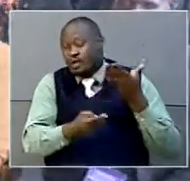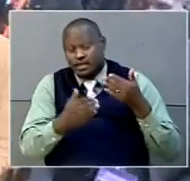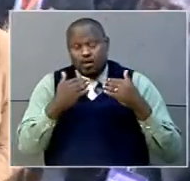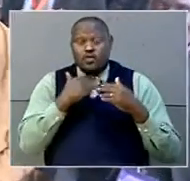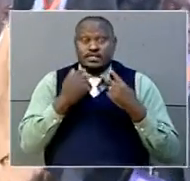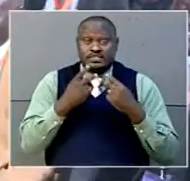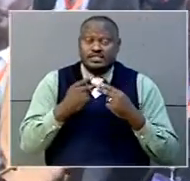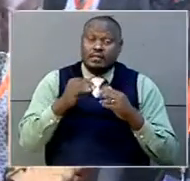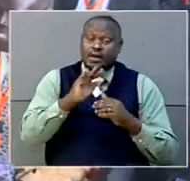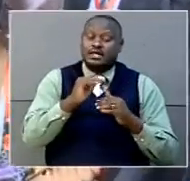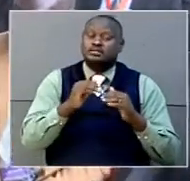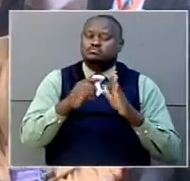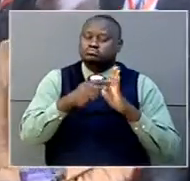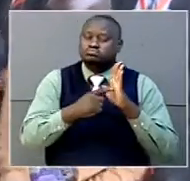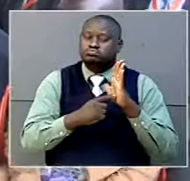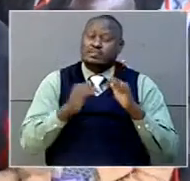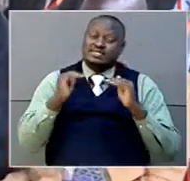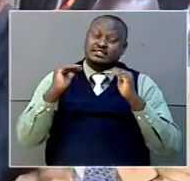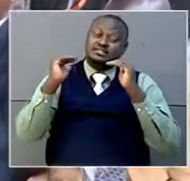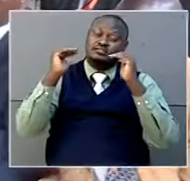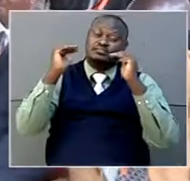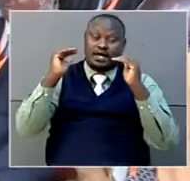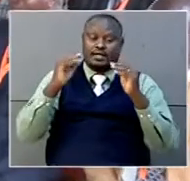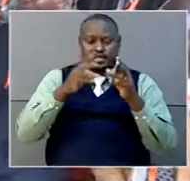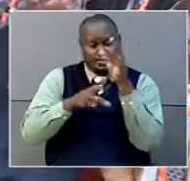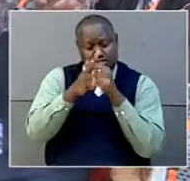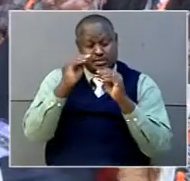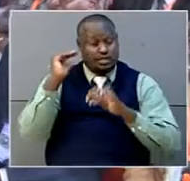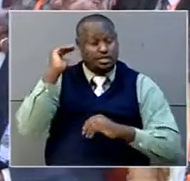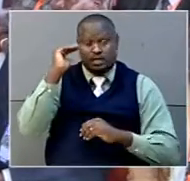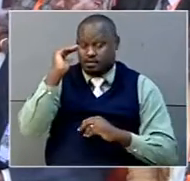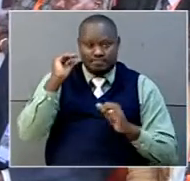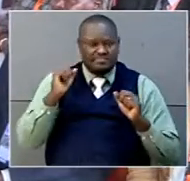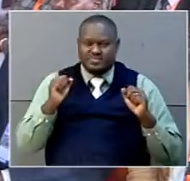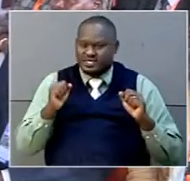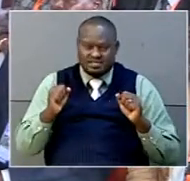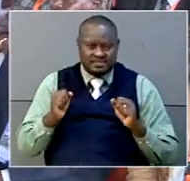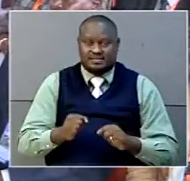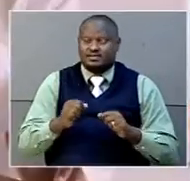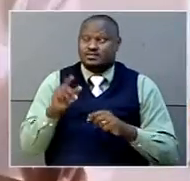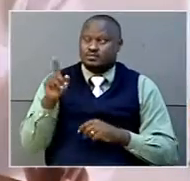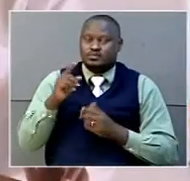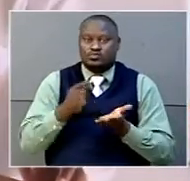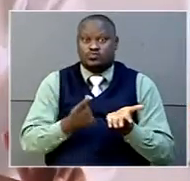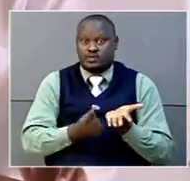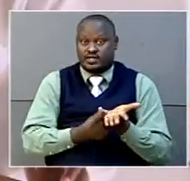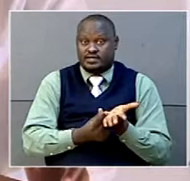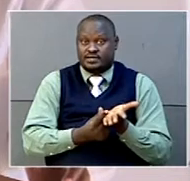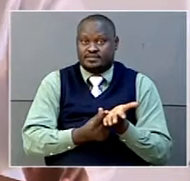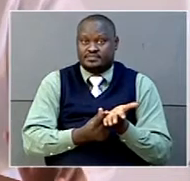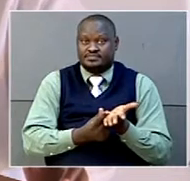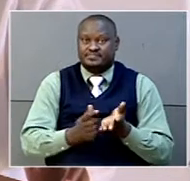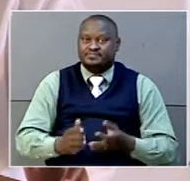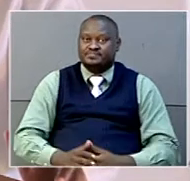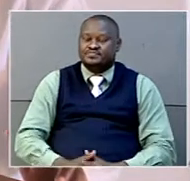standards are upheld in the delivery of an effective and efficient quality education in Uganda. And then